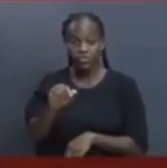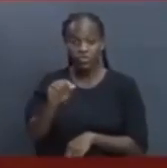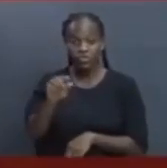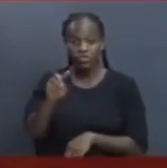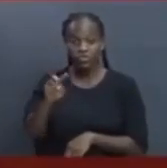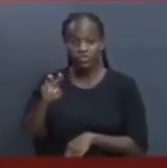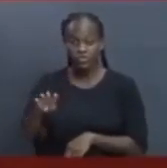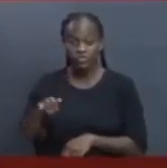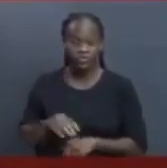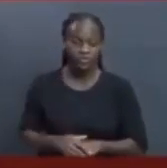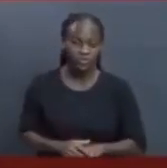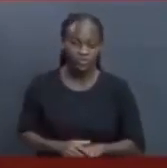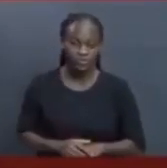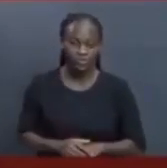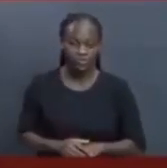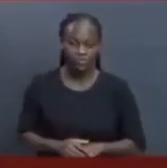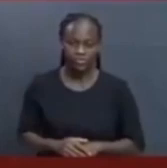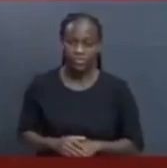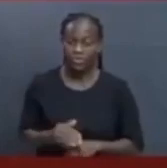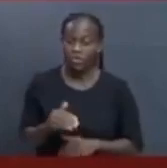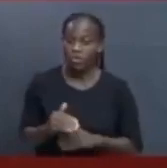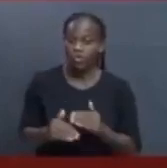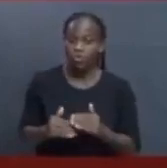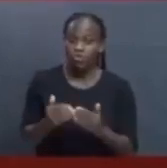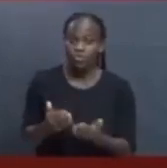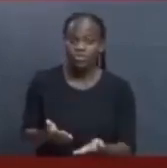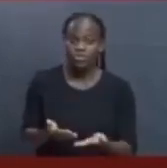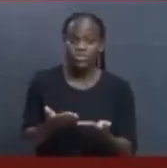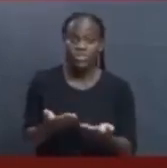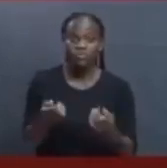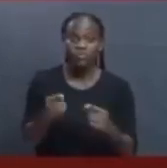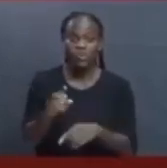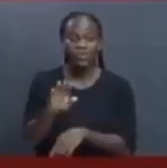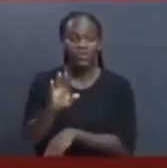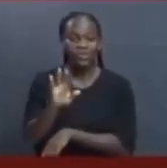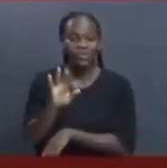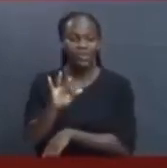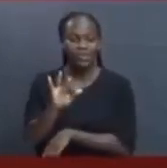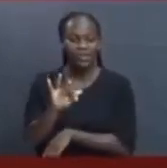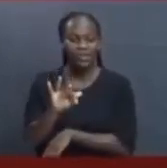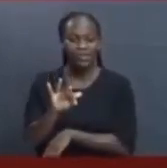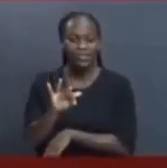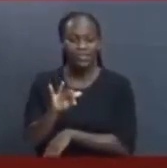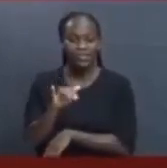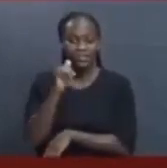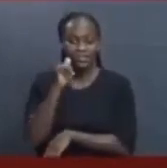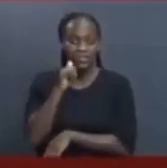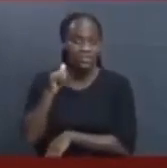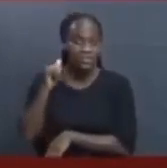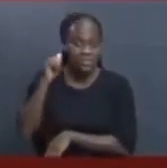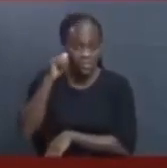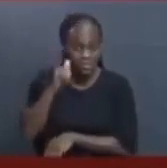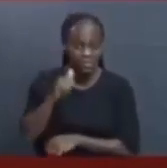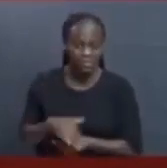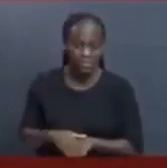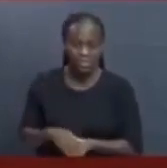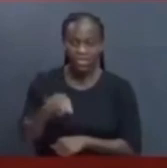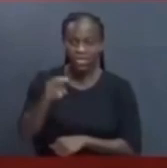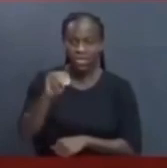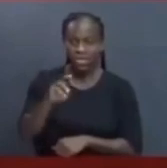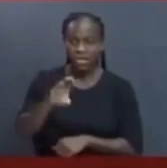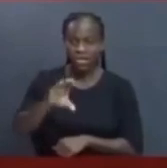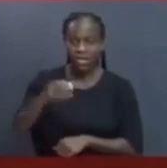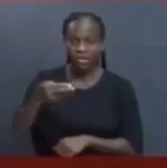which process was served on the 19th, that is yesterday, March 2024.